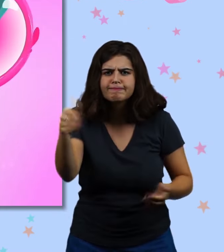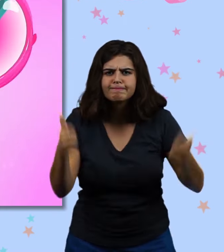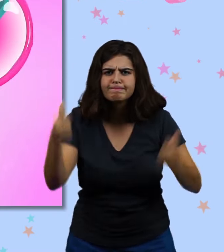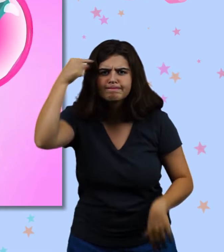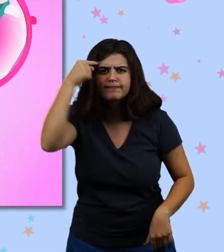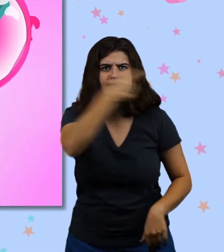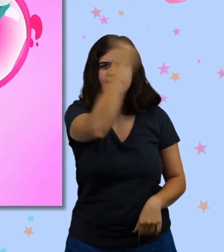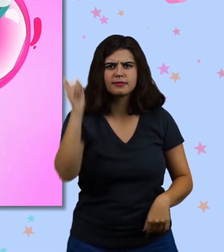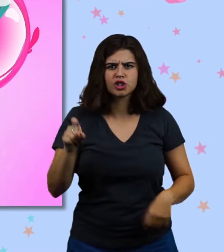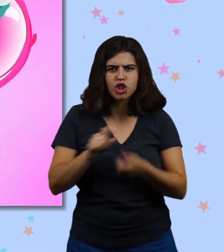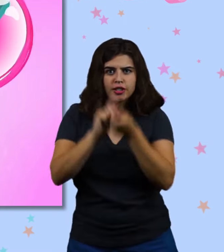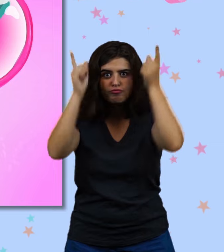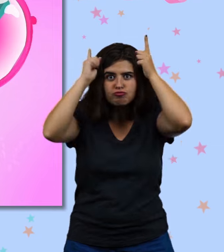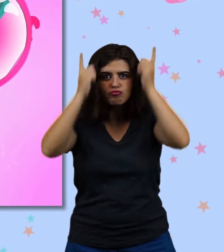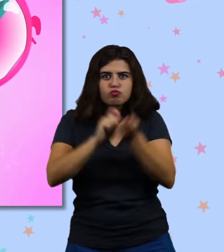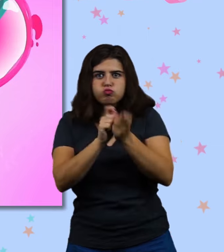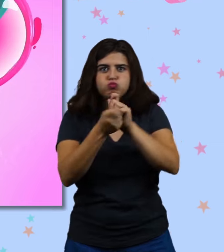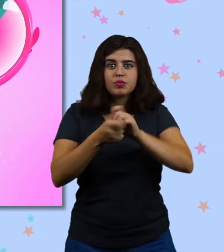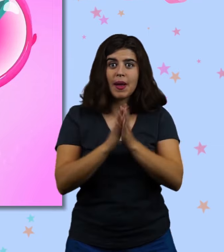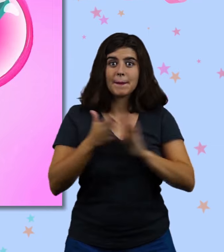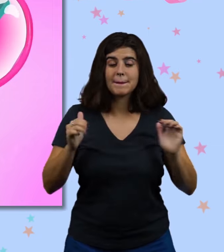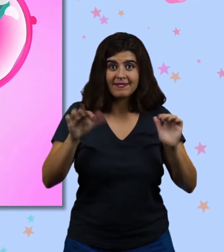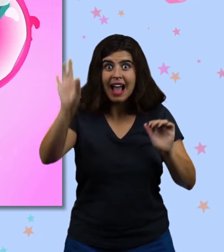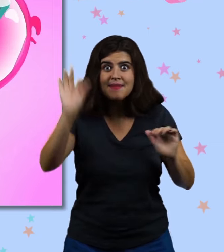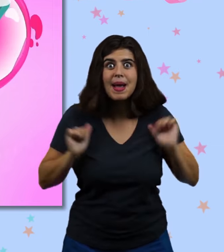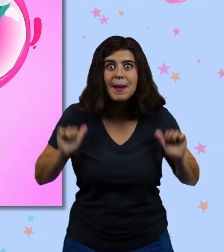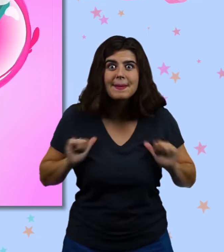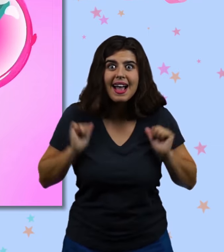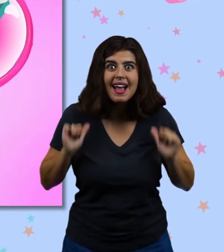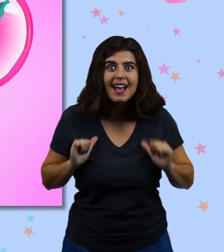Kids, what should Groovy transform into to find the backpack?